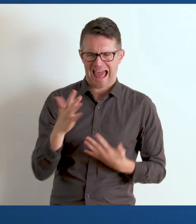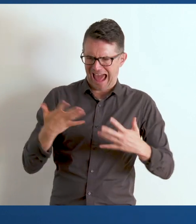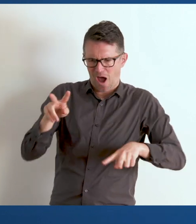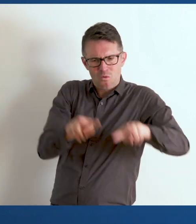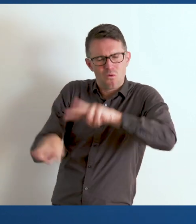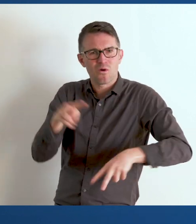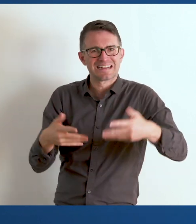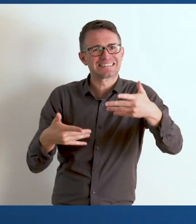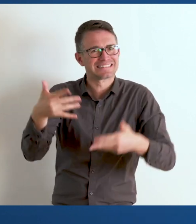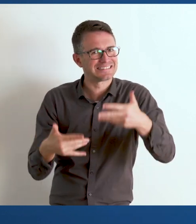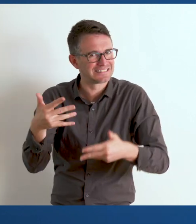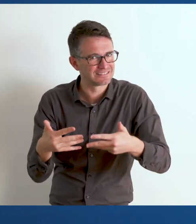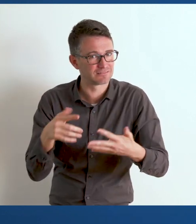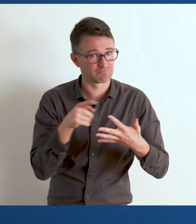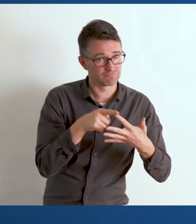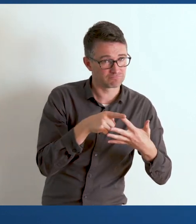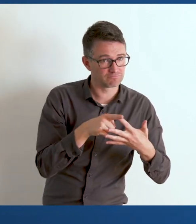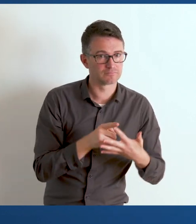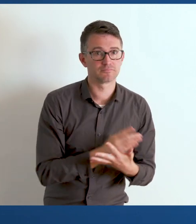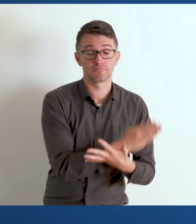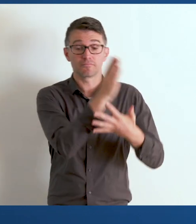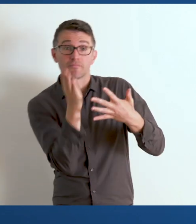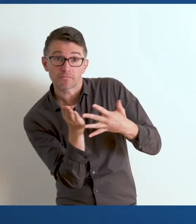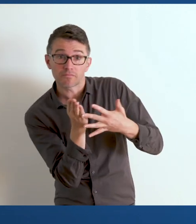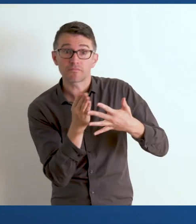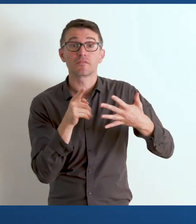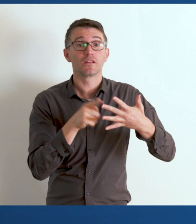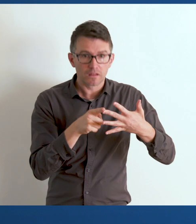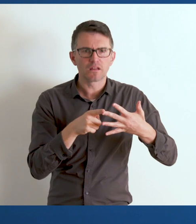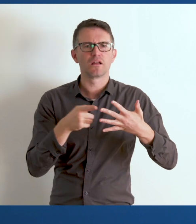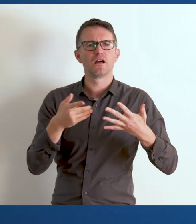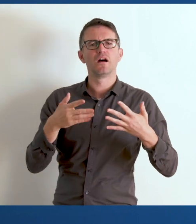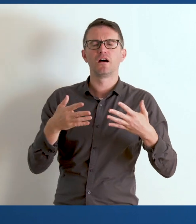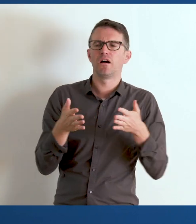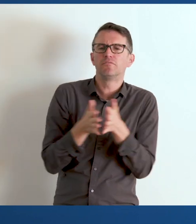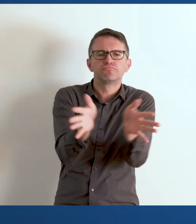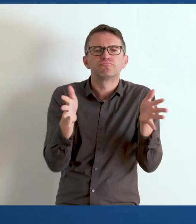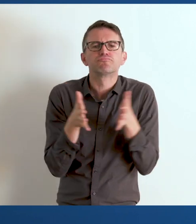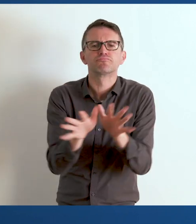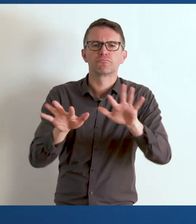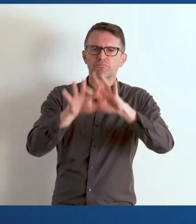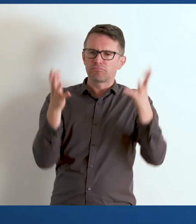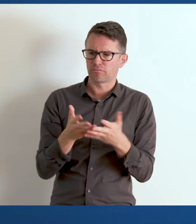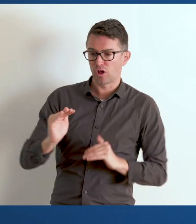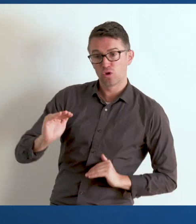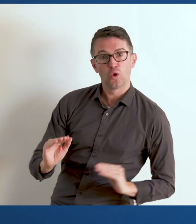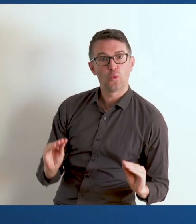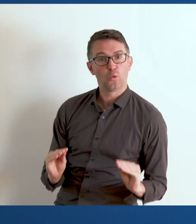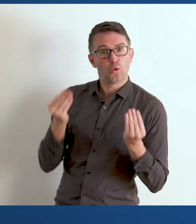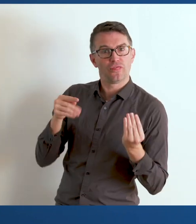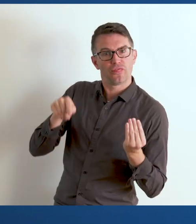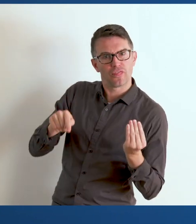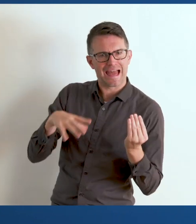review the availability of statistics. The second video will provide an overview of the child functioning module that has been